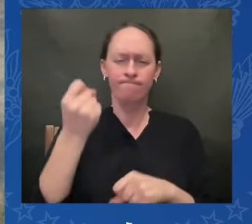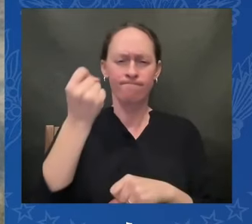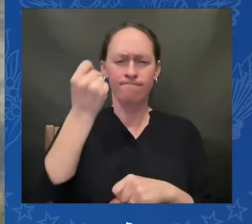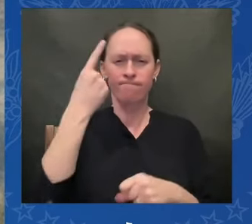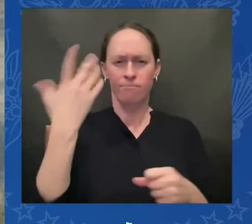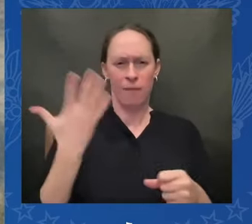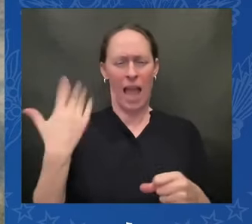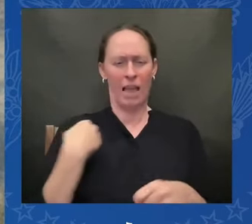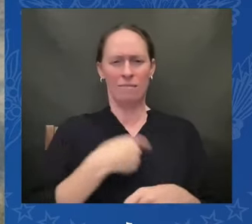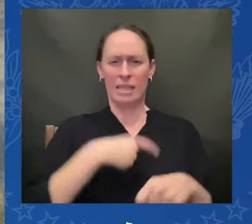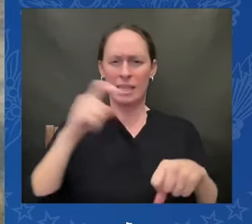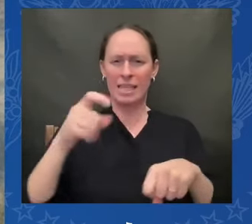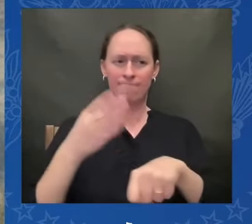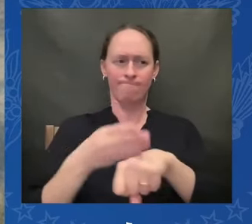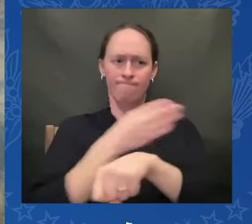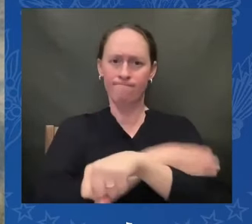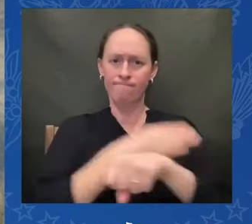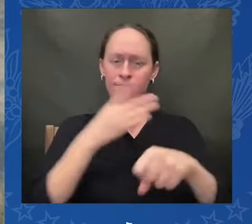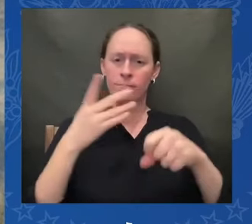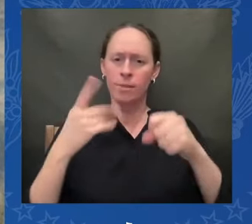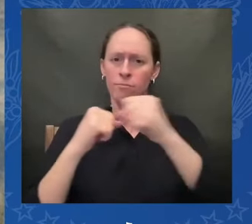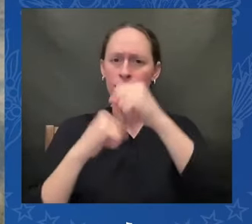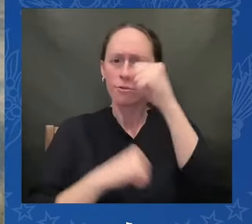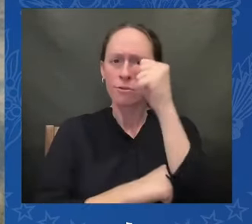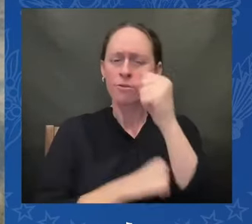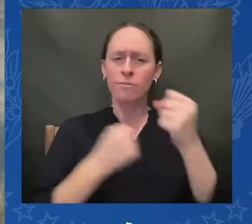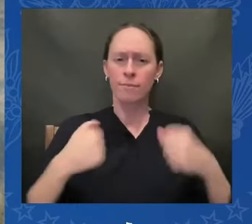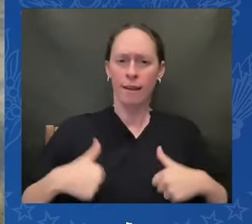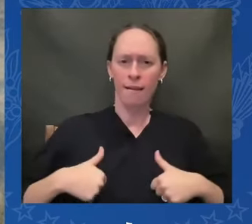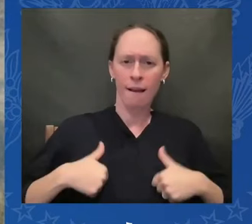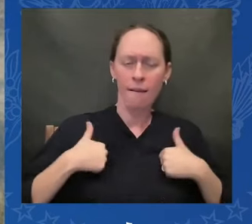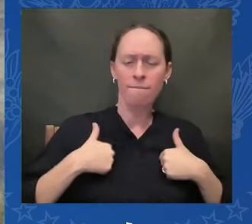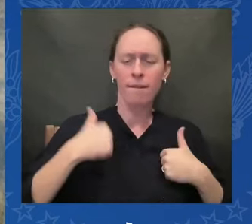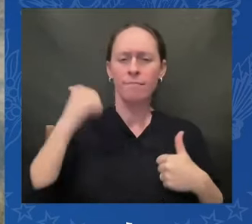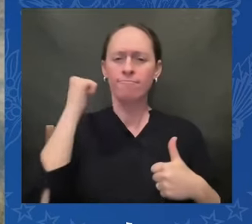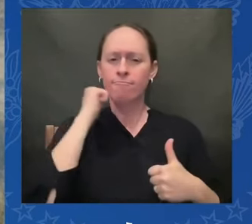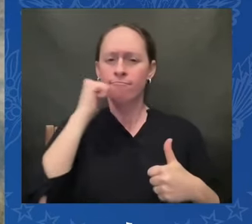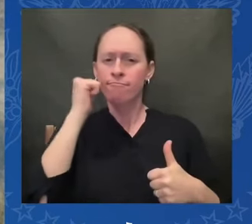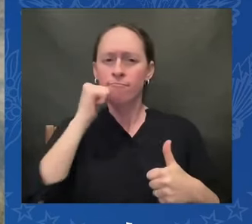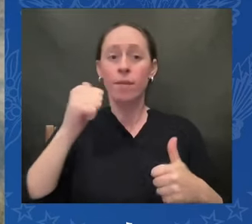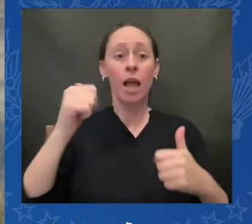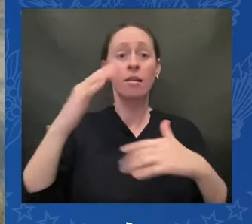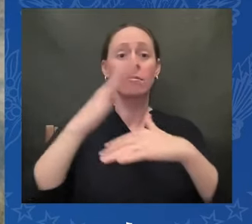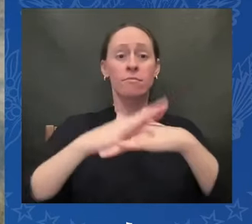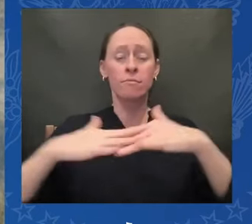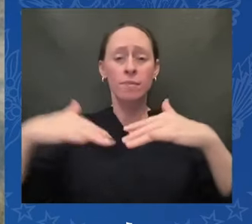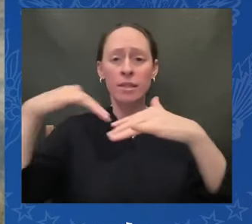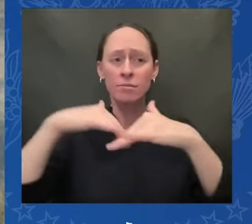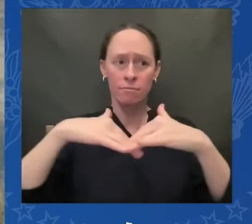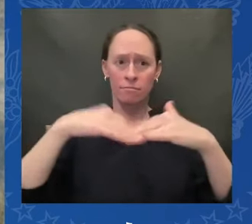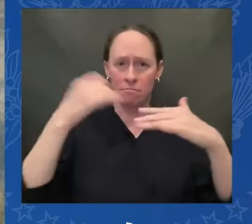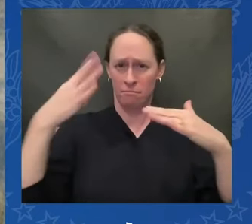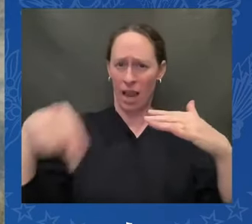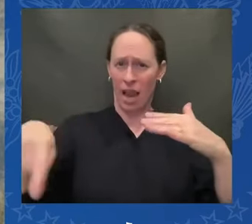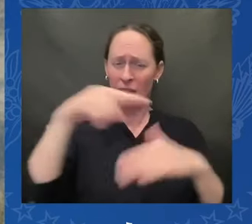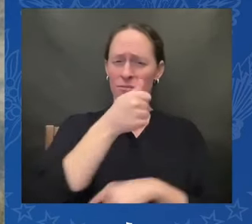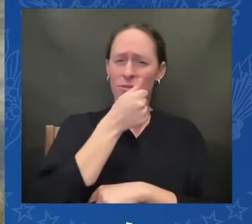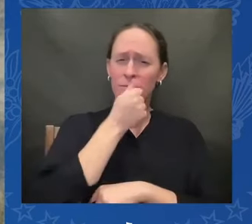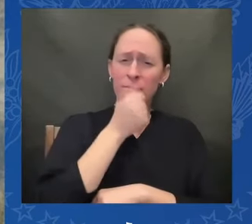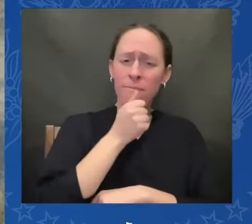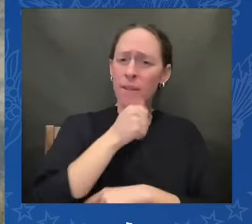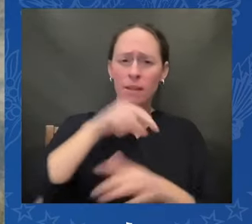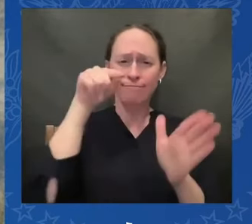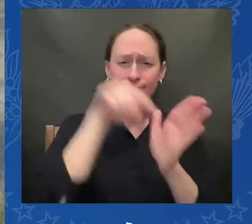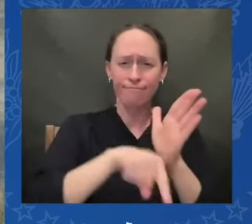murdered indigenous peoples Joe Biden has directed historic resources into the hands of